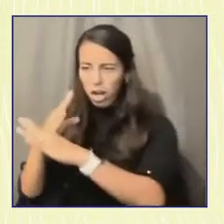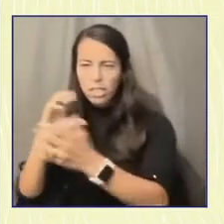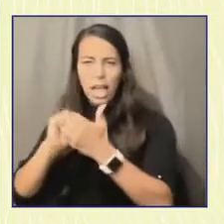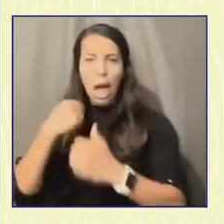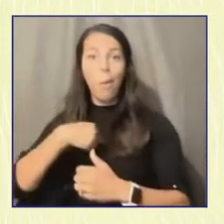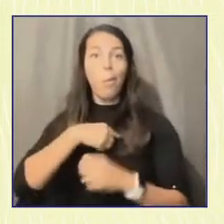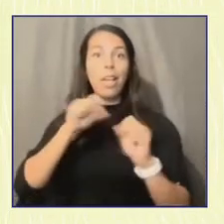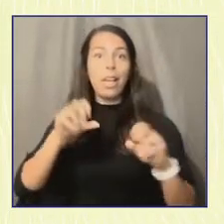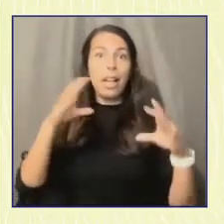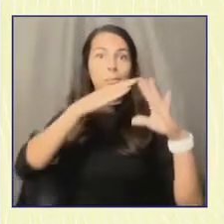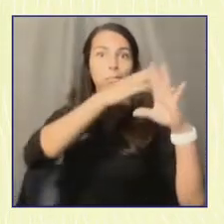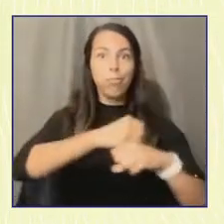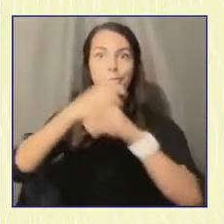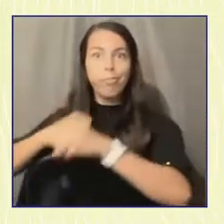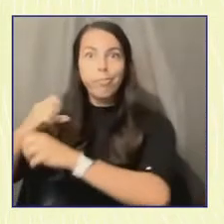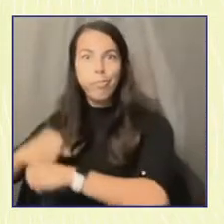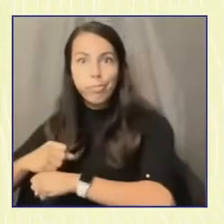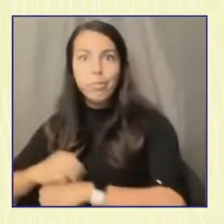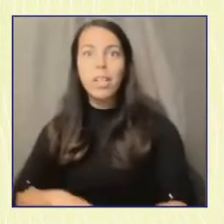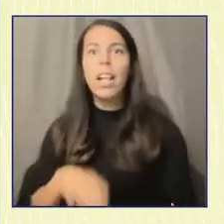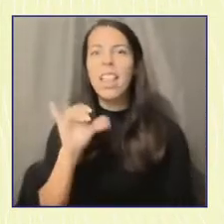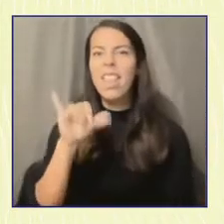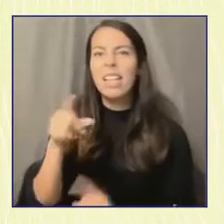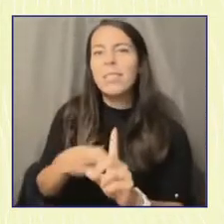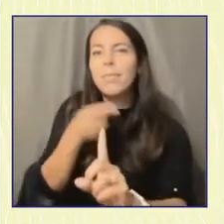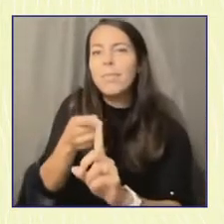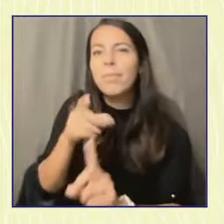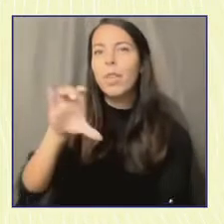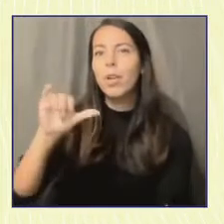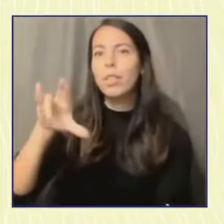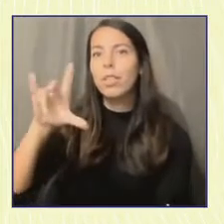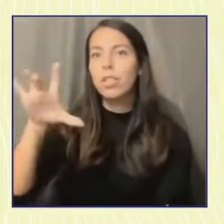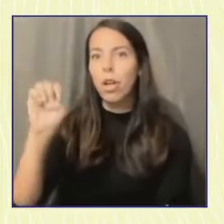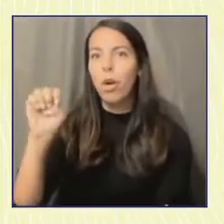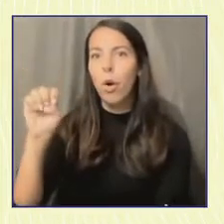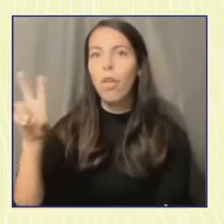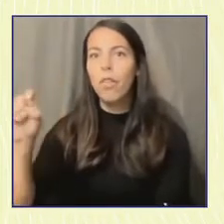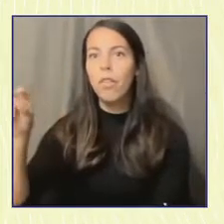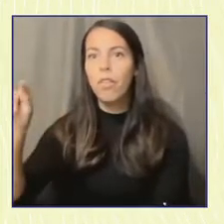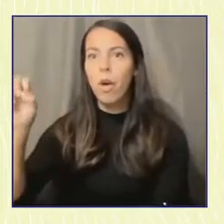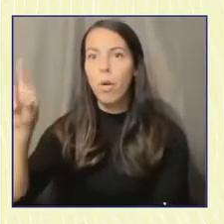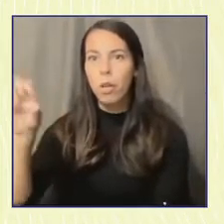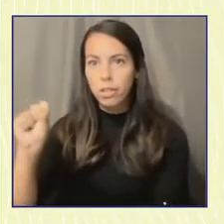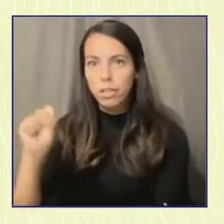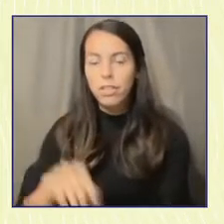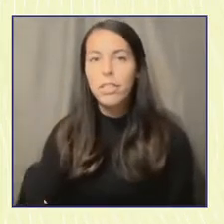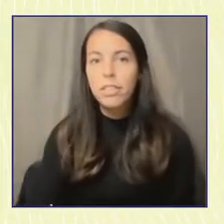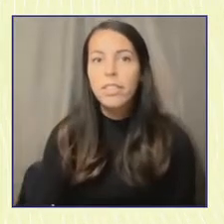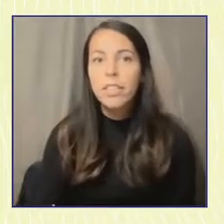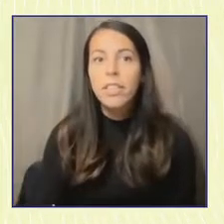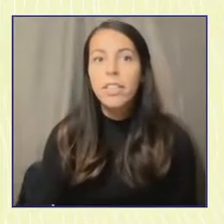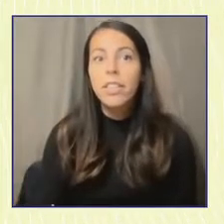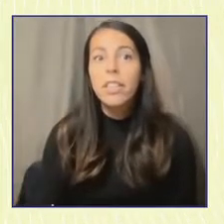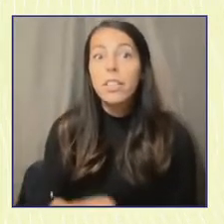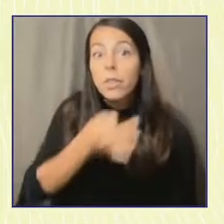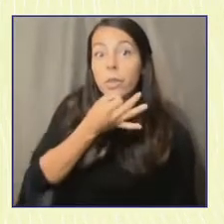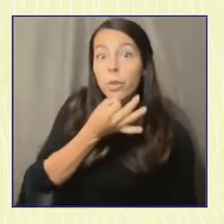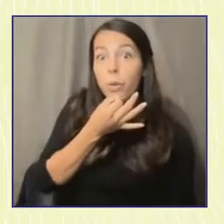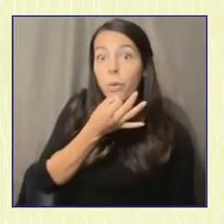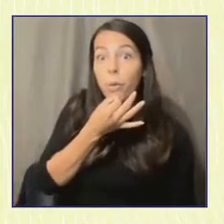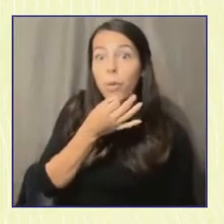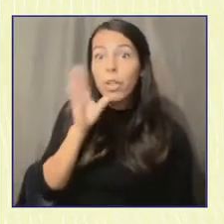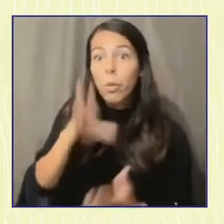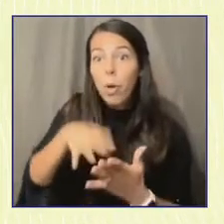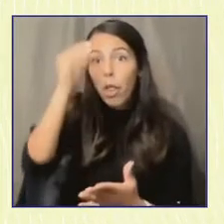exactly what Circle Growing Voters is all about. And even later, you'll hear a little bit from the dean